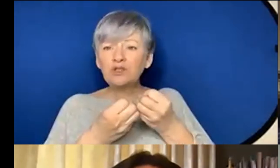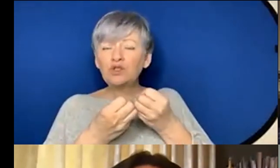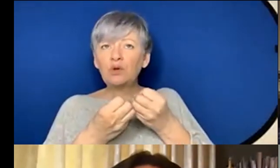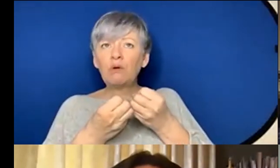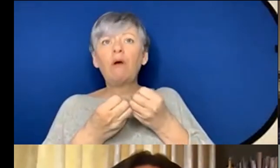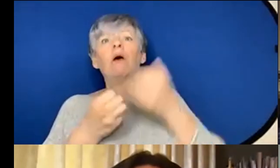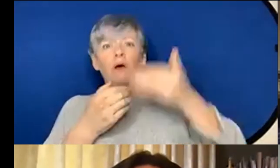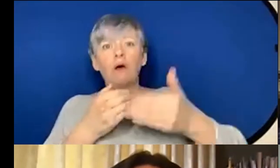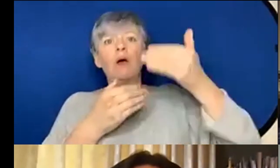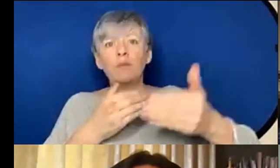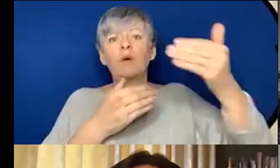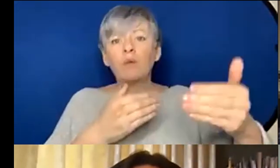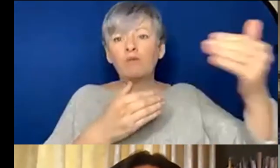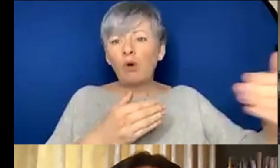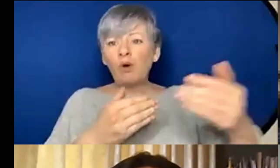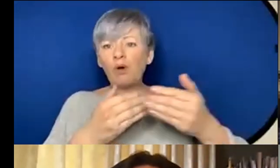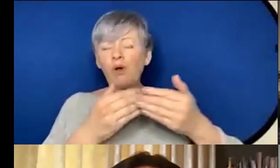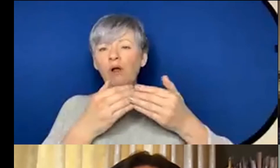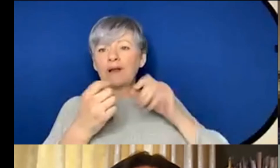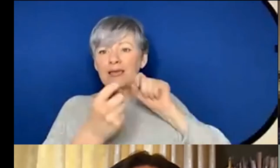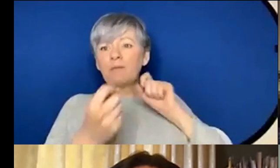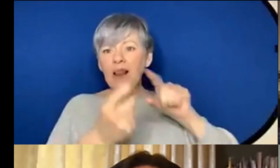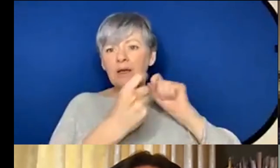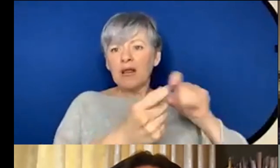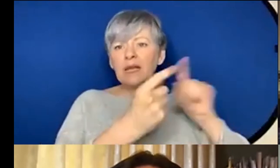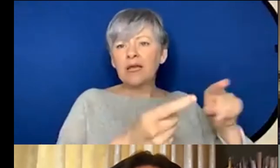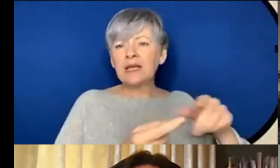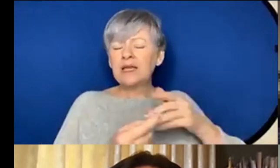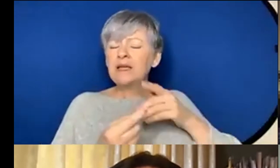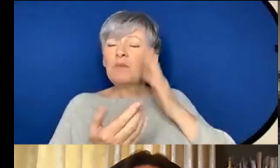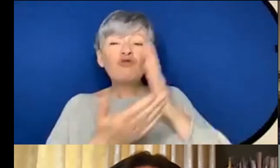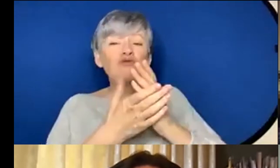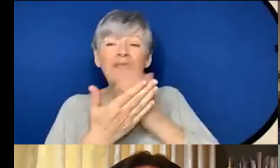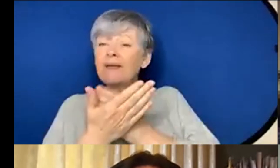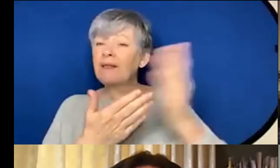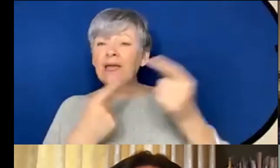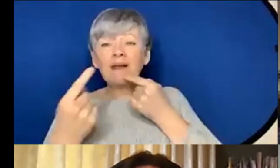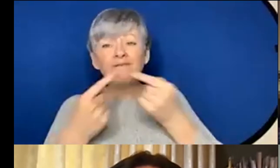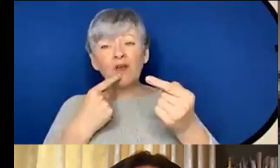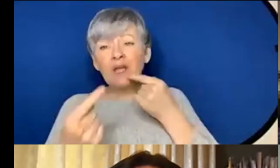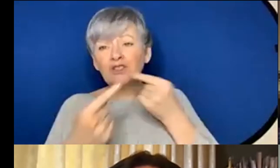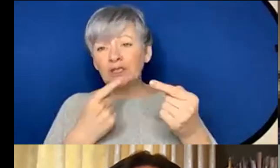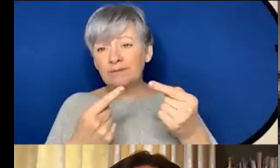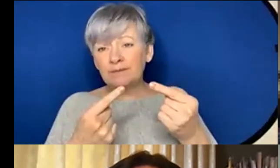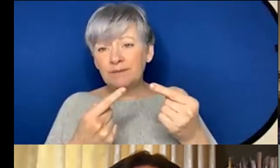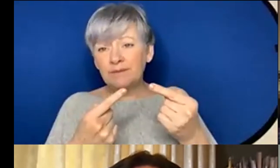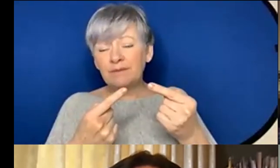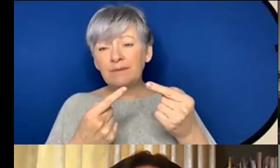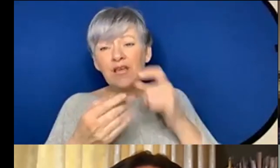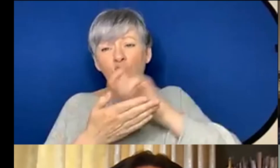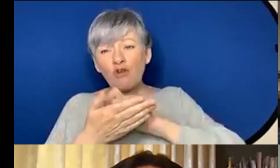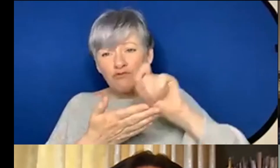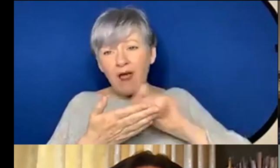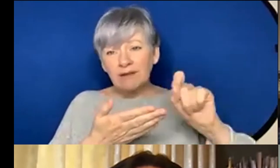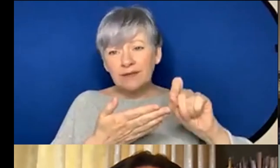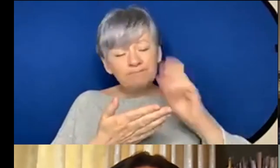which I'm sure is you know annoying for absolutely everybody um so yeah just really clear information um writing explicitly that